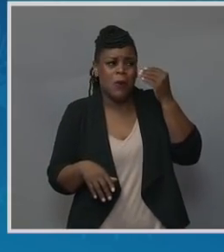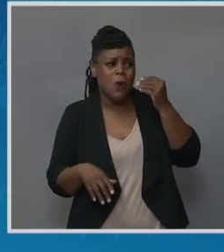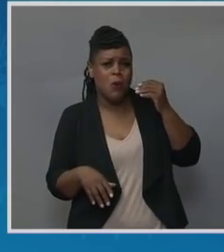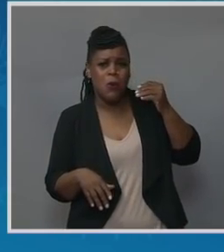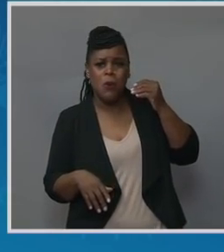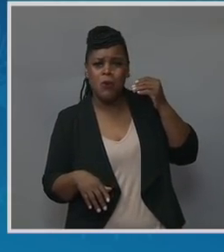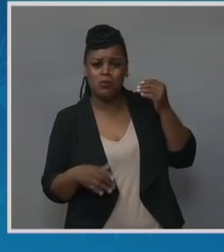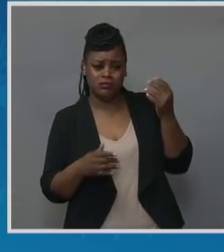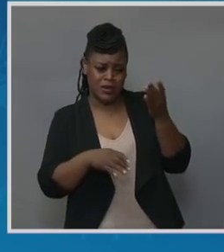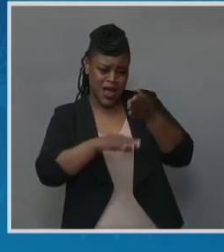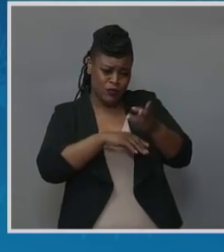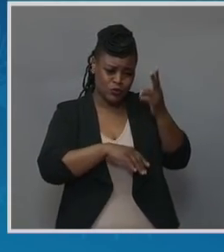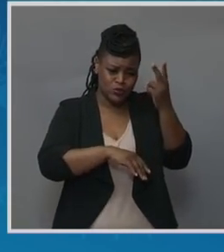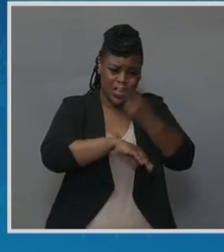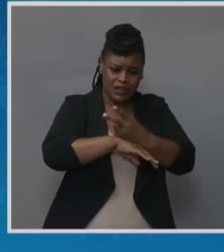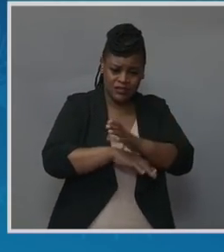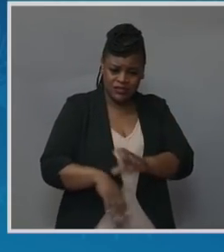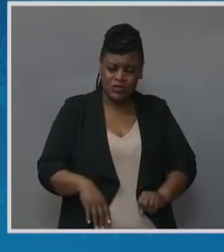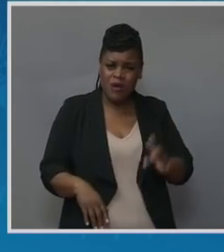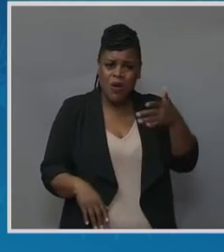given her prior medical history?